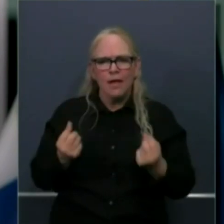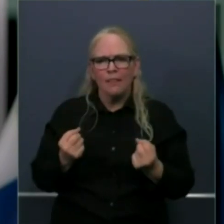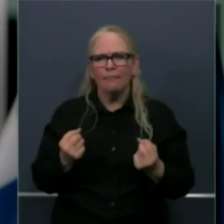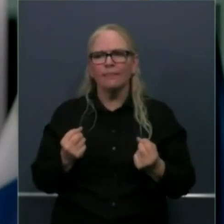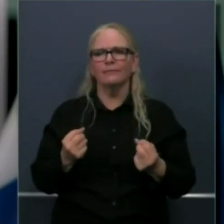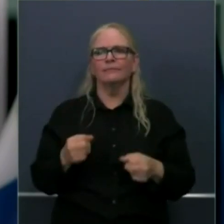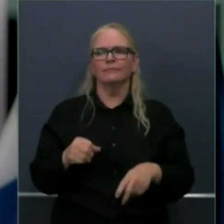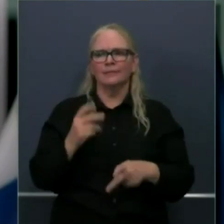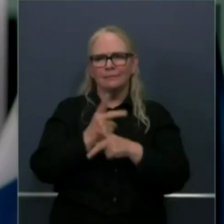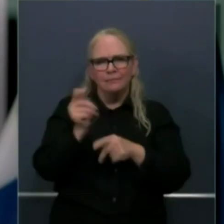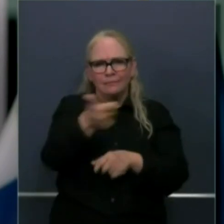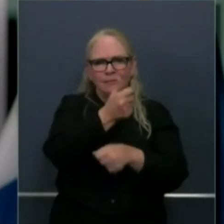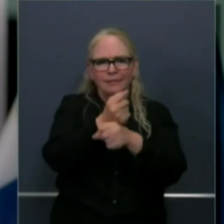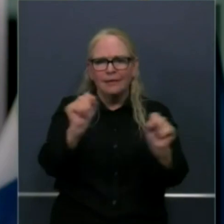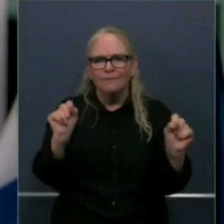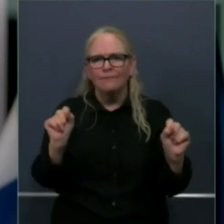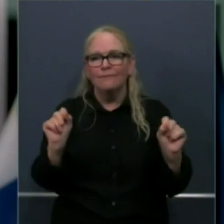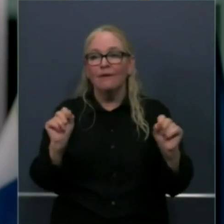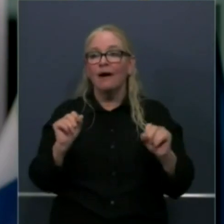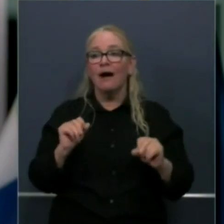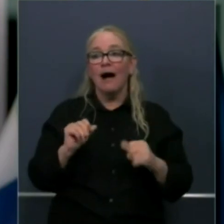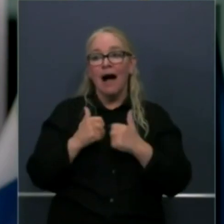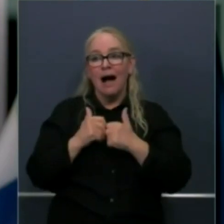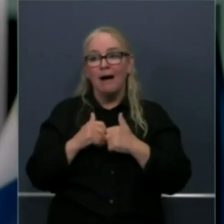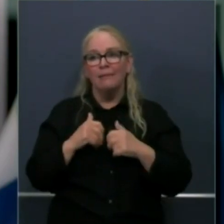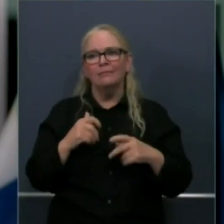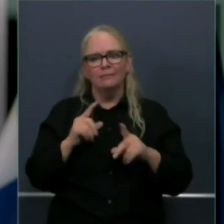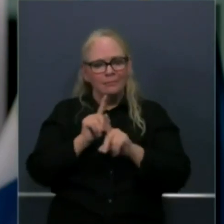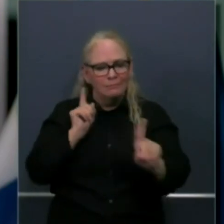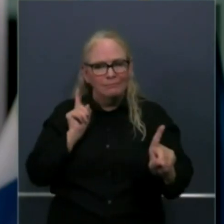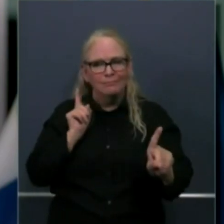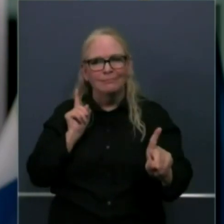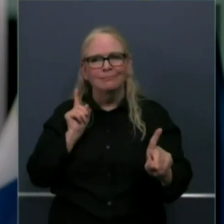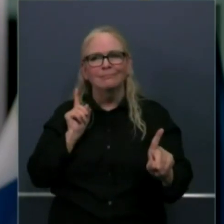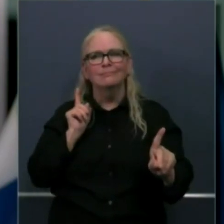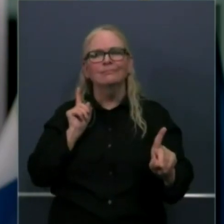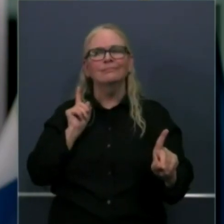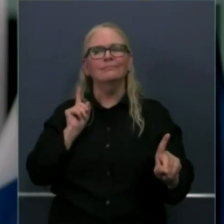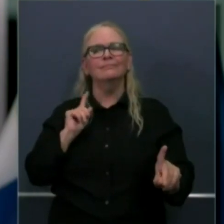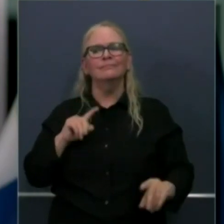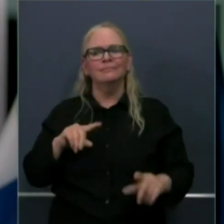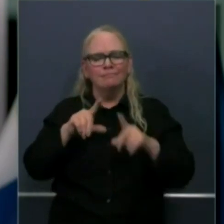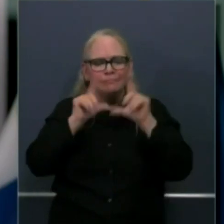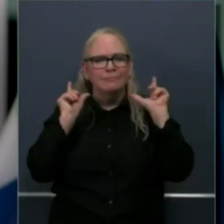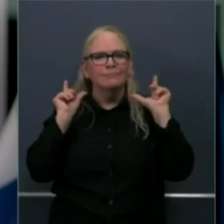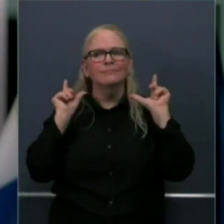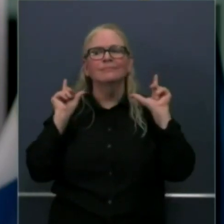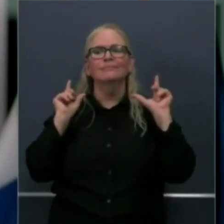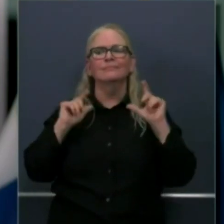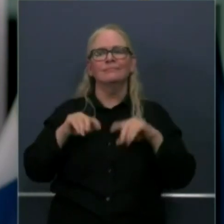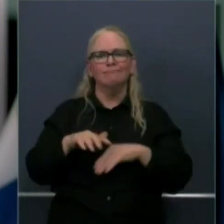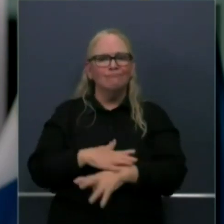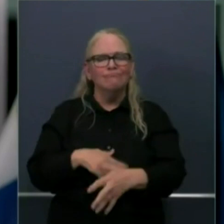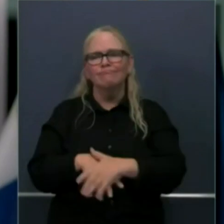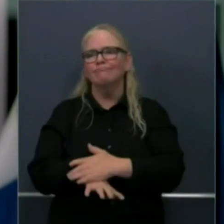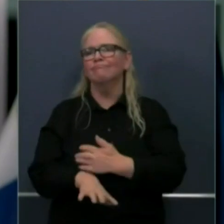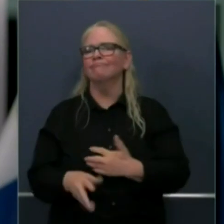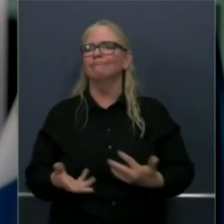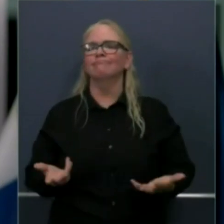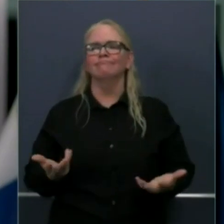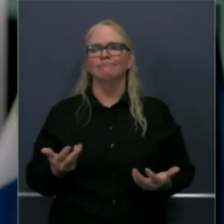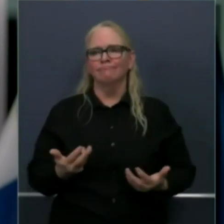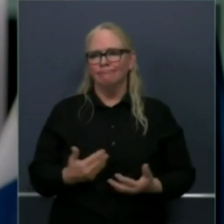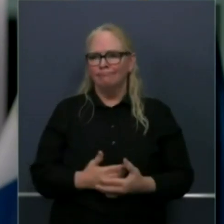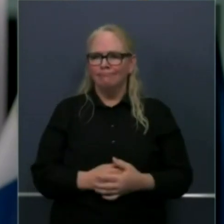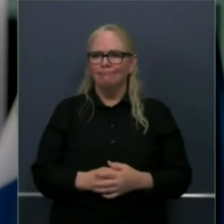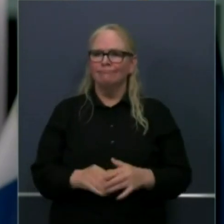yourself safe by practicing social distancing, physically distance from others, wear face coverings as appropriate, and